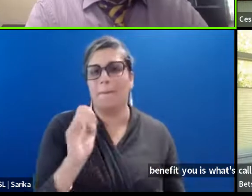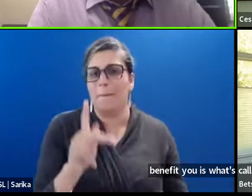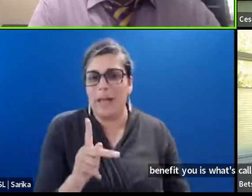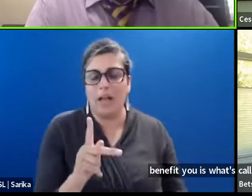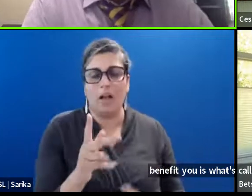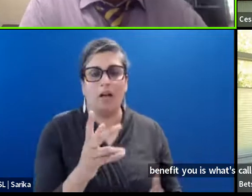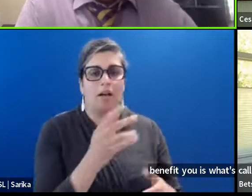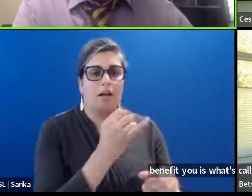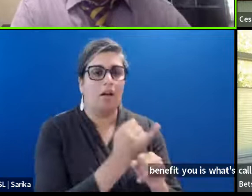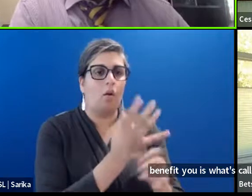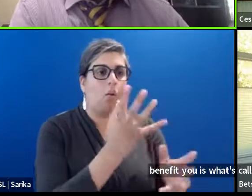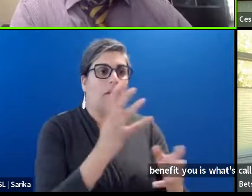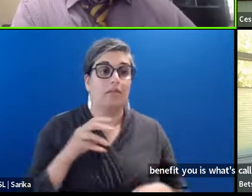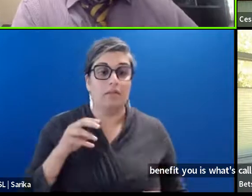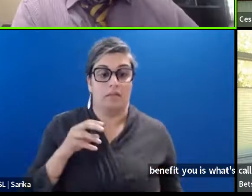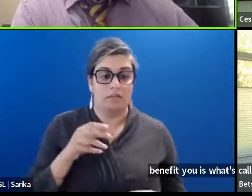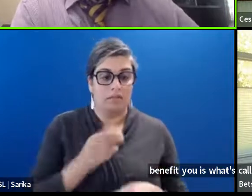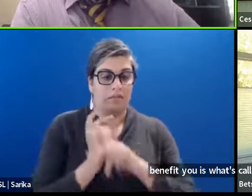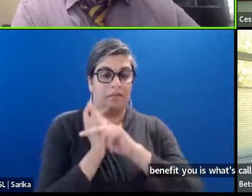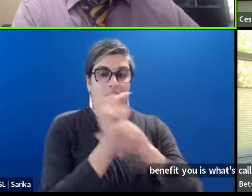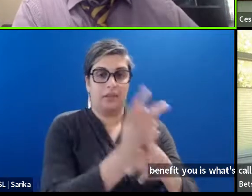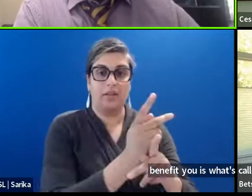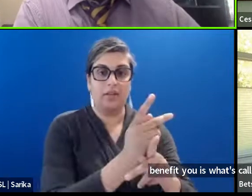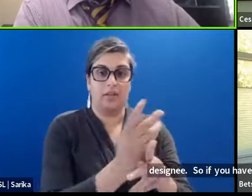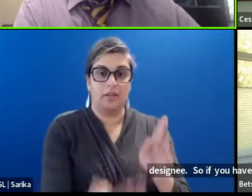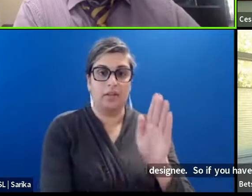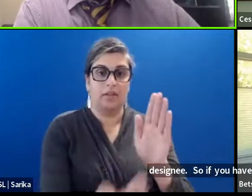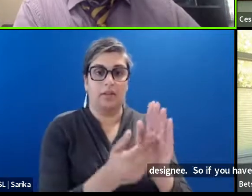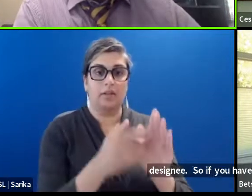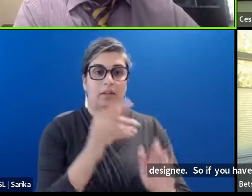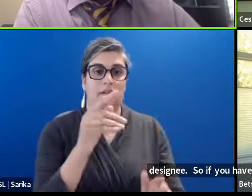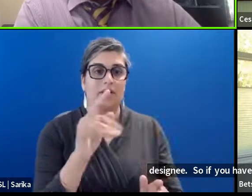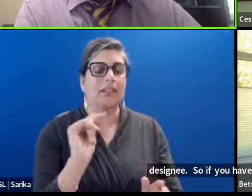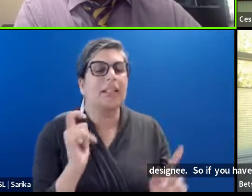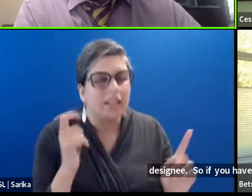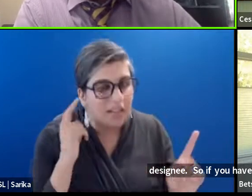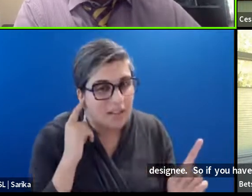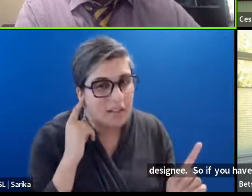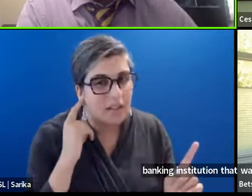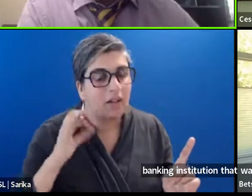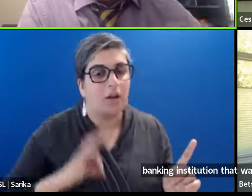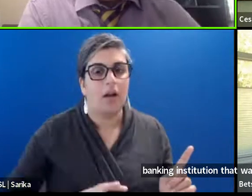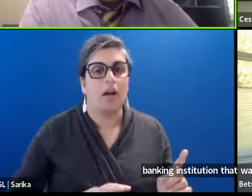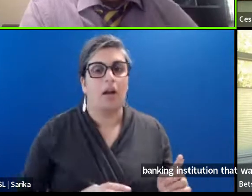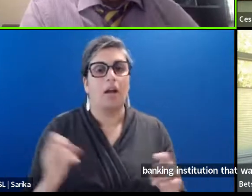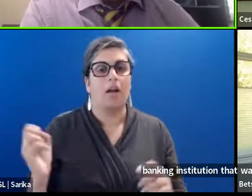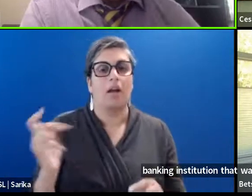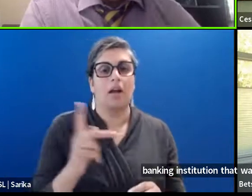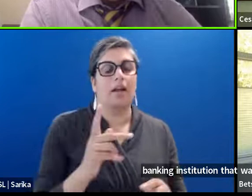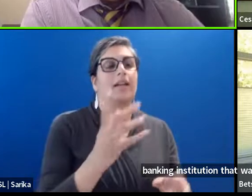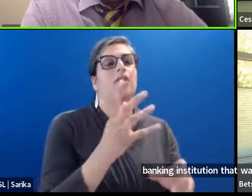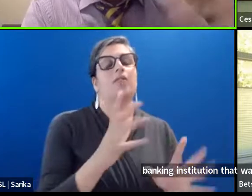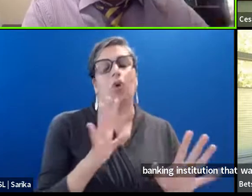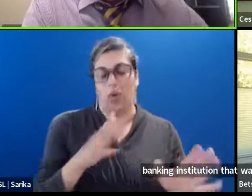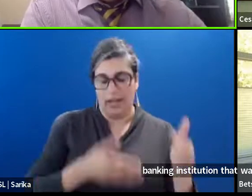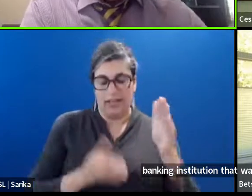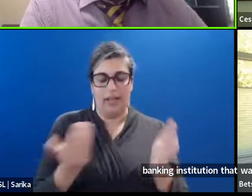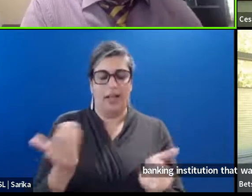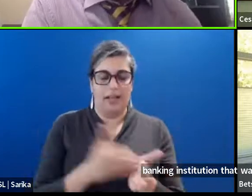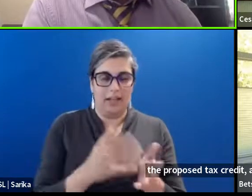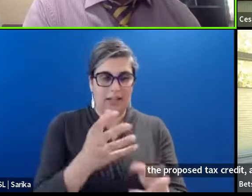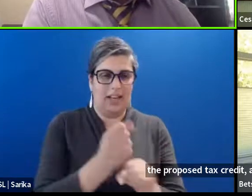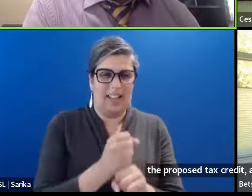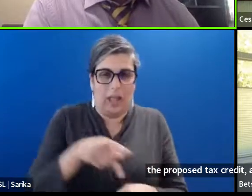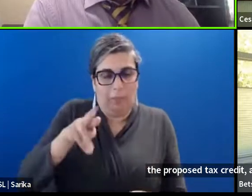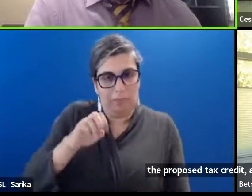wants to lend. Against the. The proposed tax credit. Return. Getting that initial. Certification letter. Louisiana. Or that. Pre